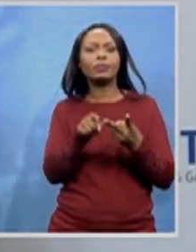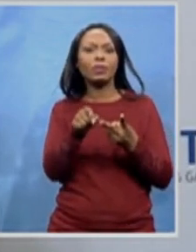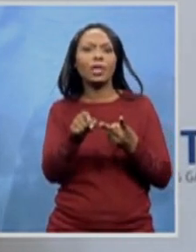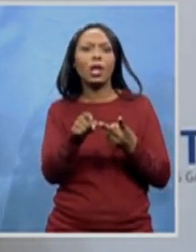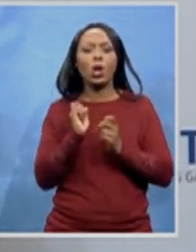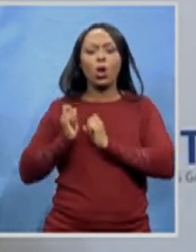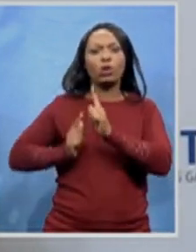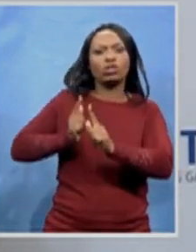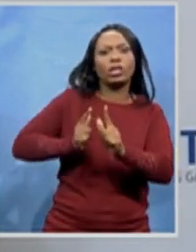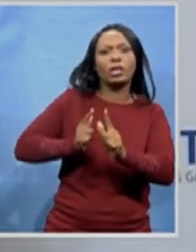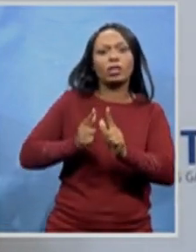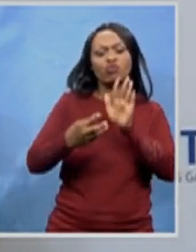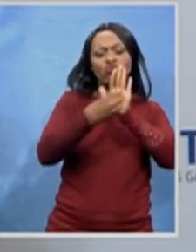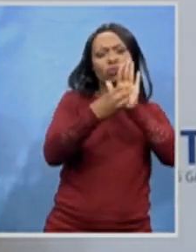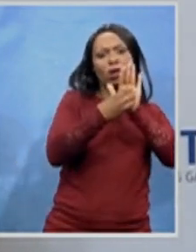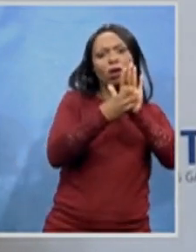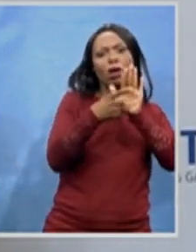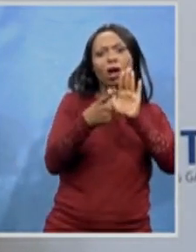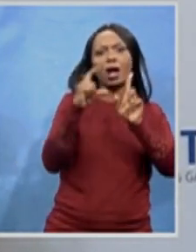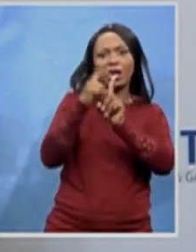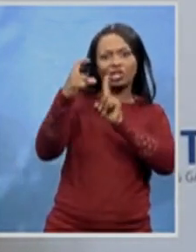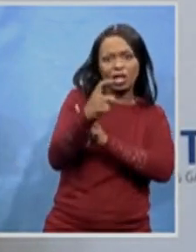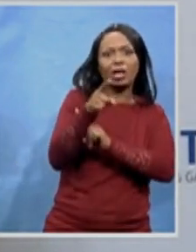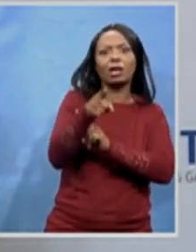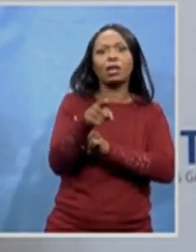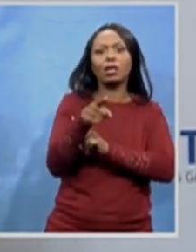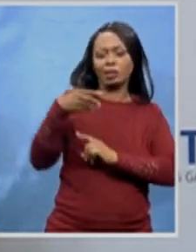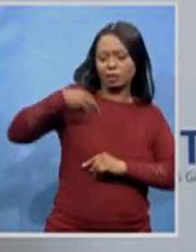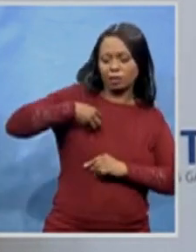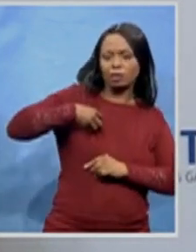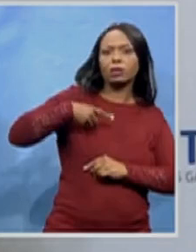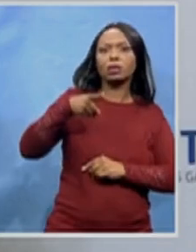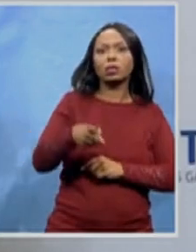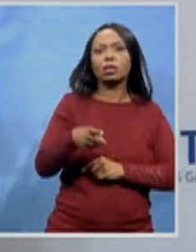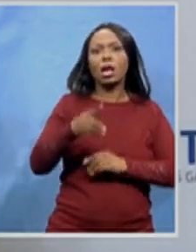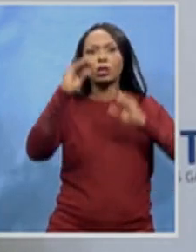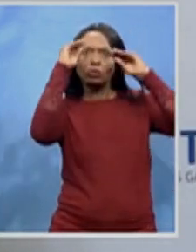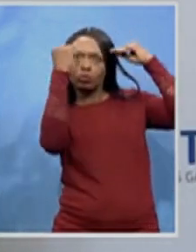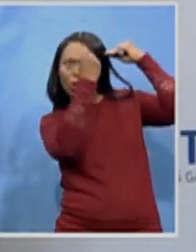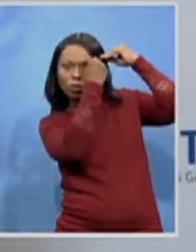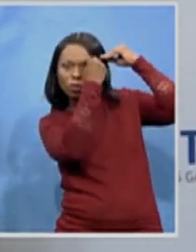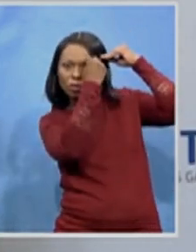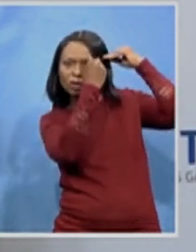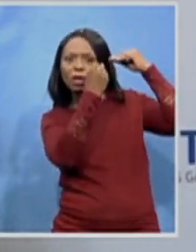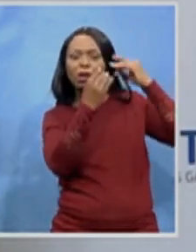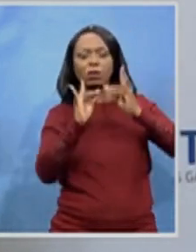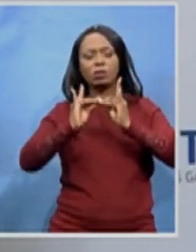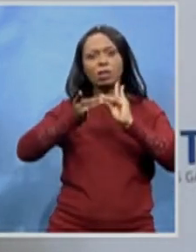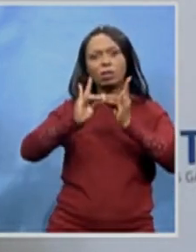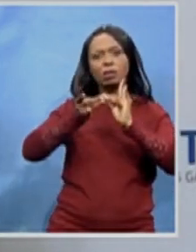which made wearing a sporty number all-star very cool. May the soul of Wandi